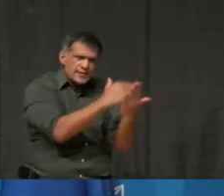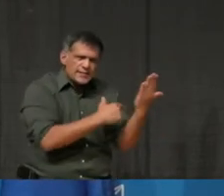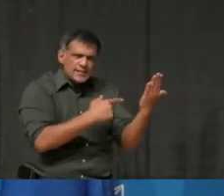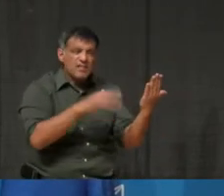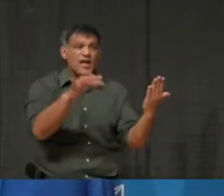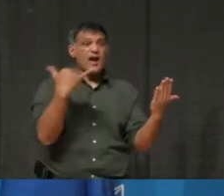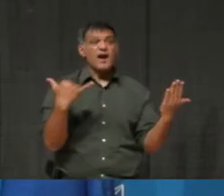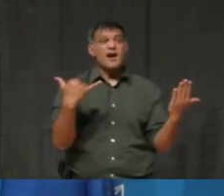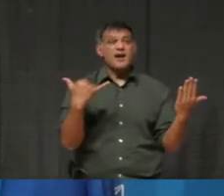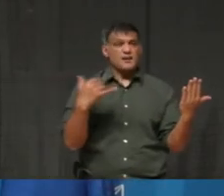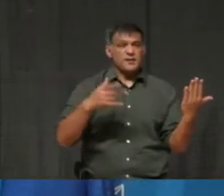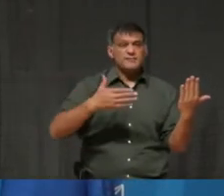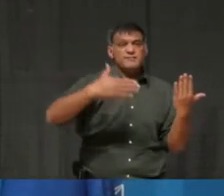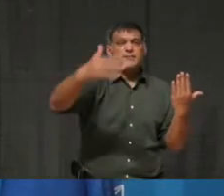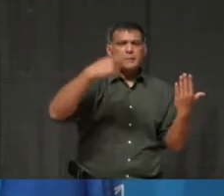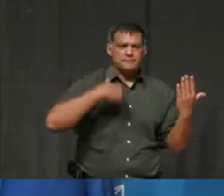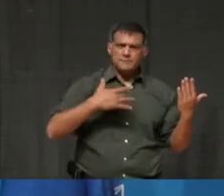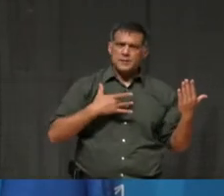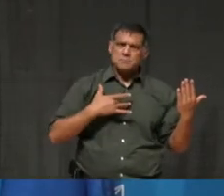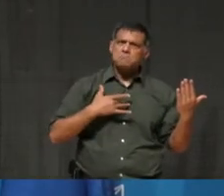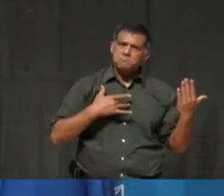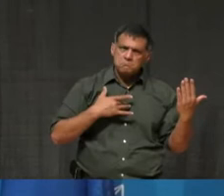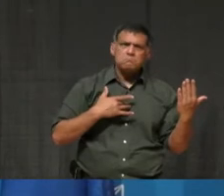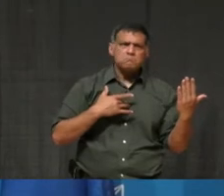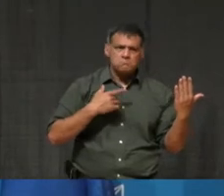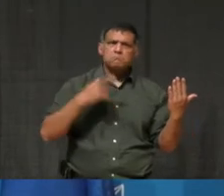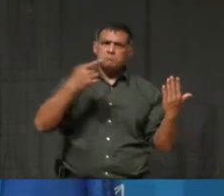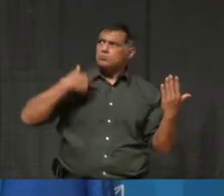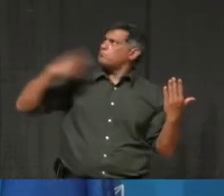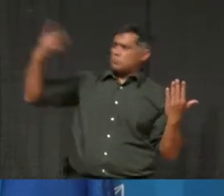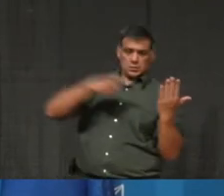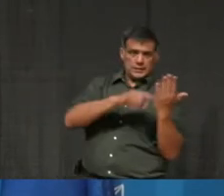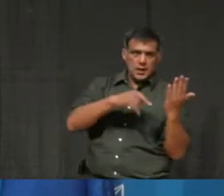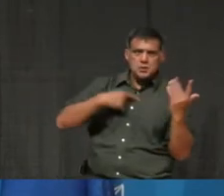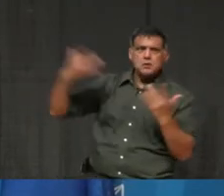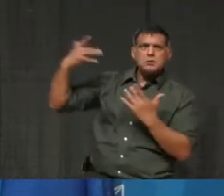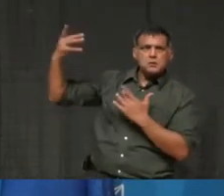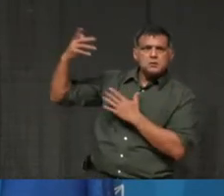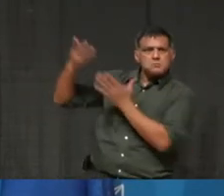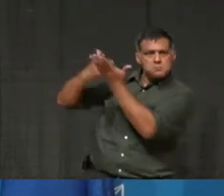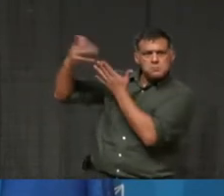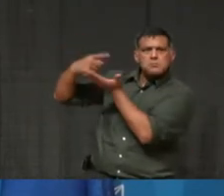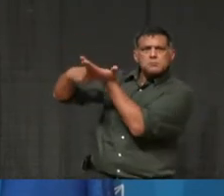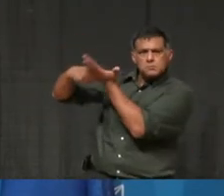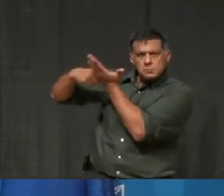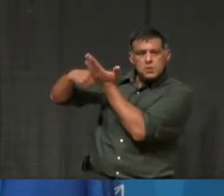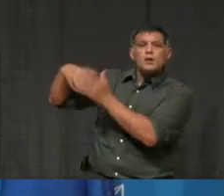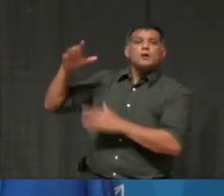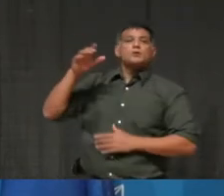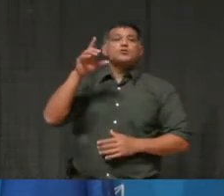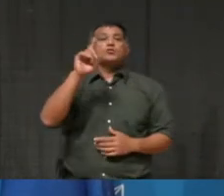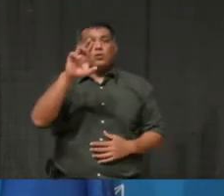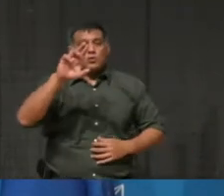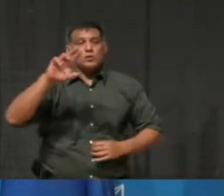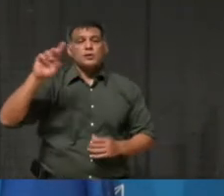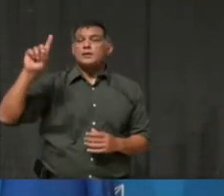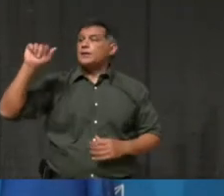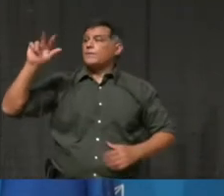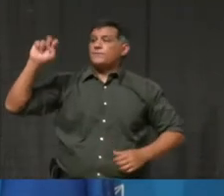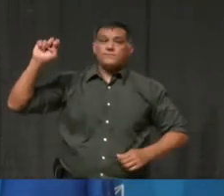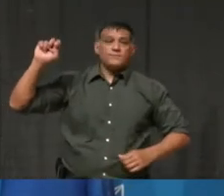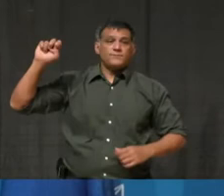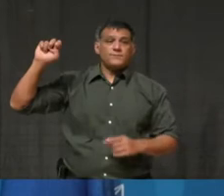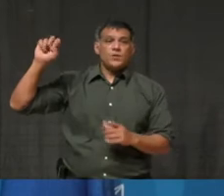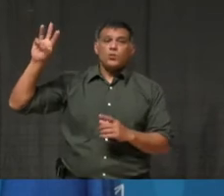time, I think we certainly have a good working relationship with Dr. David Williams and the rest of the Ministry of Health. And I would imagine